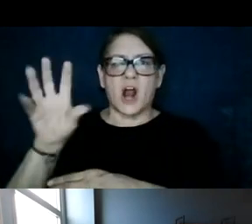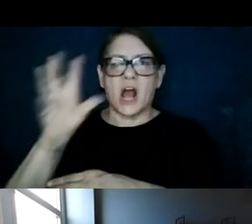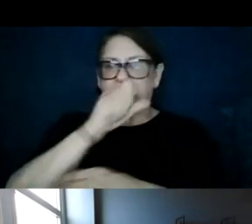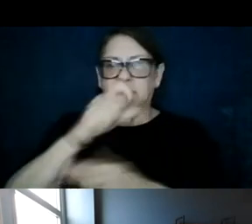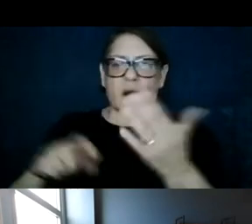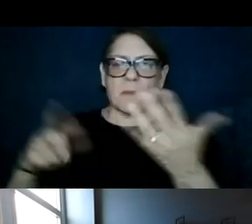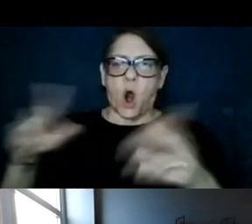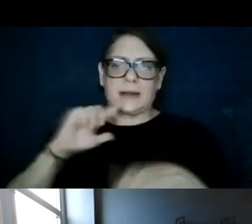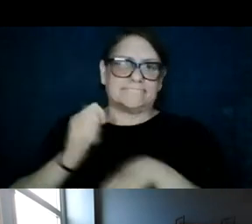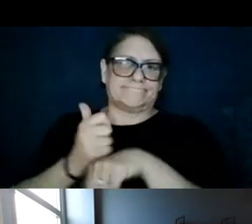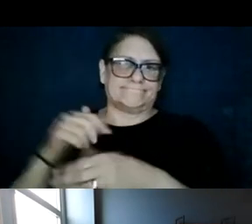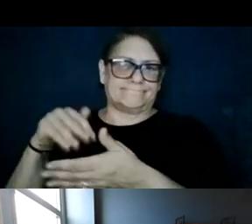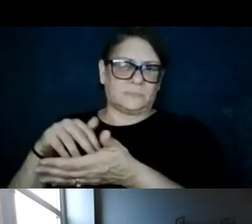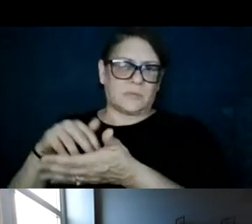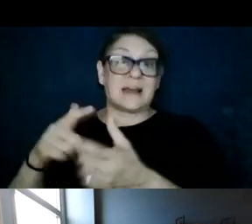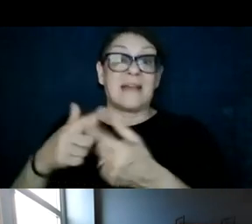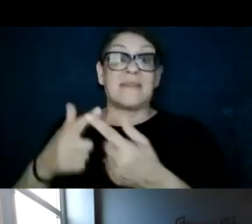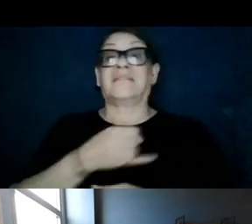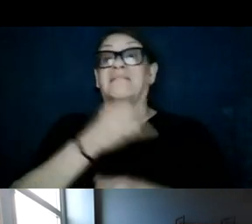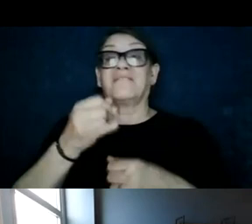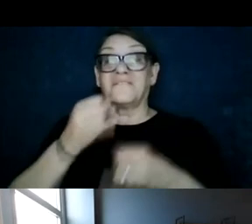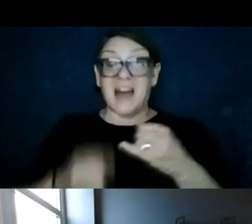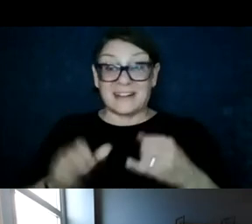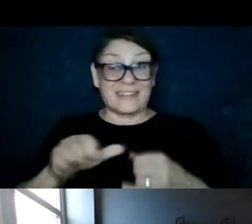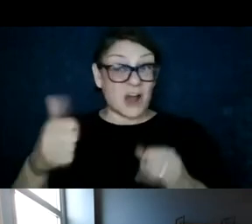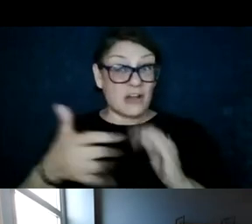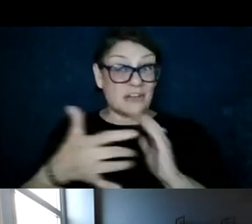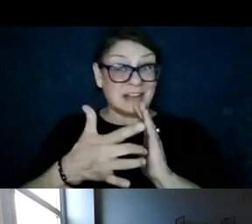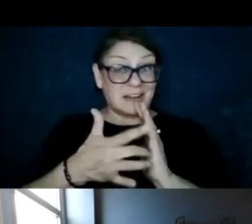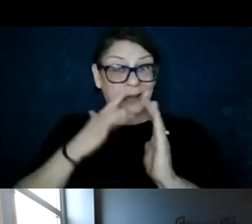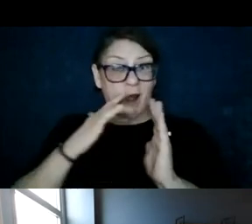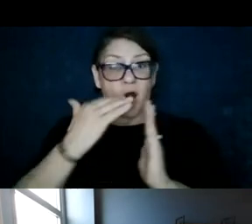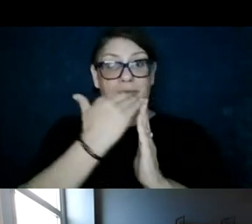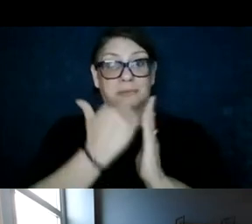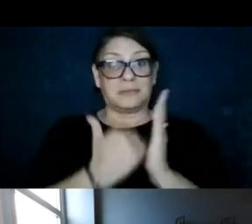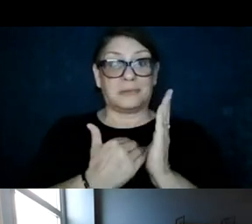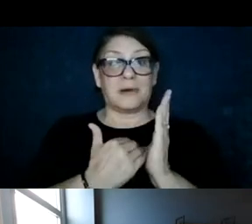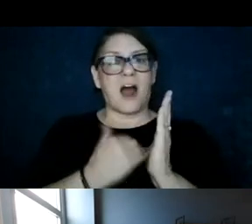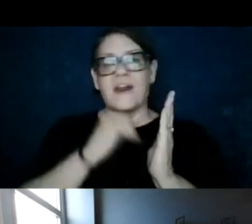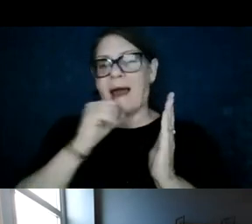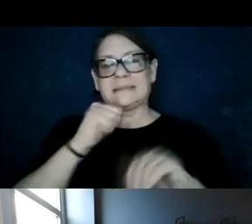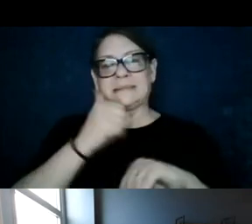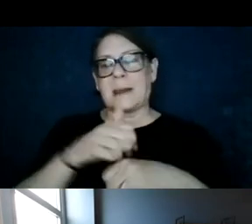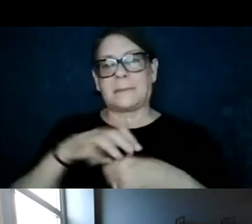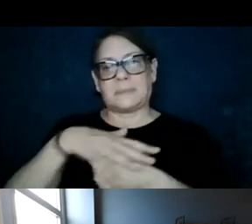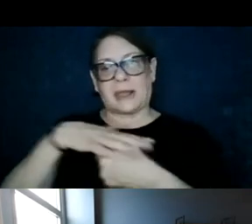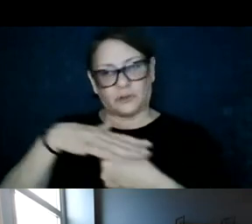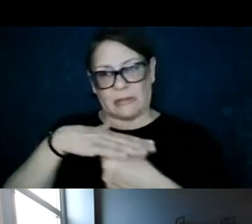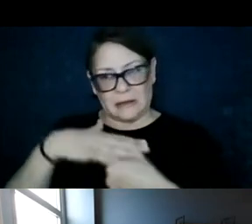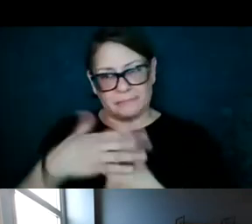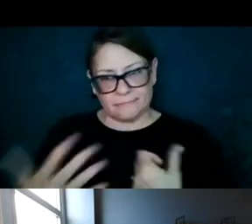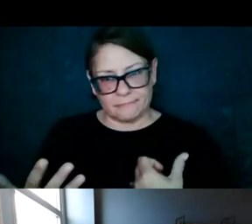studies. And then finally, these other technologies are characterized entirely non-spatially. And this